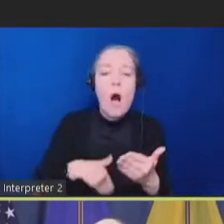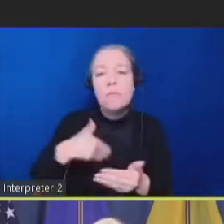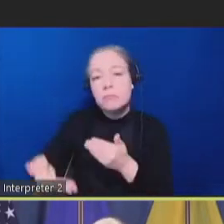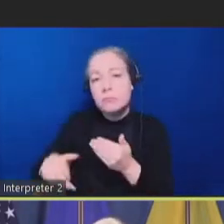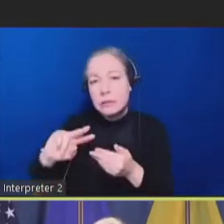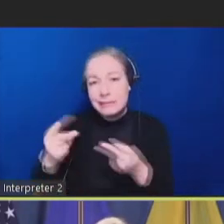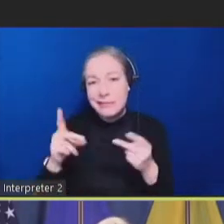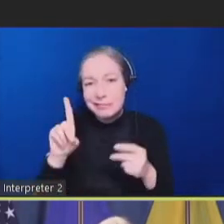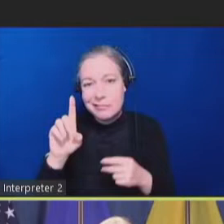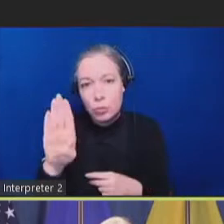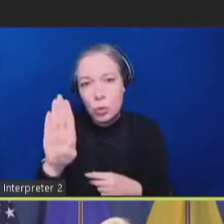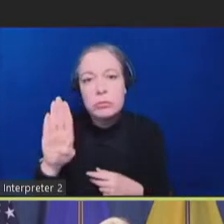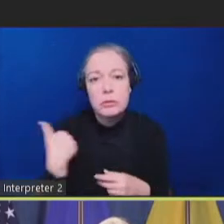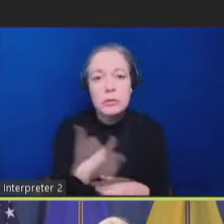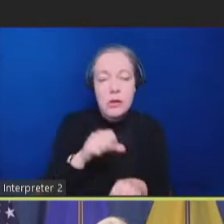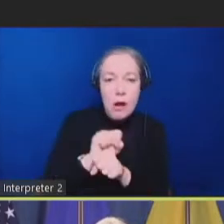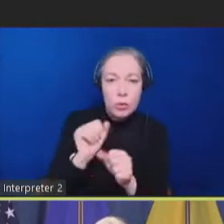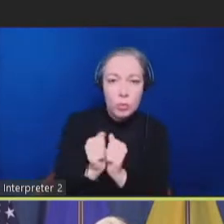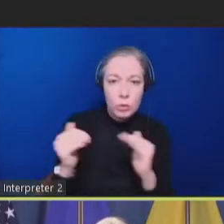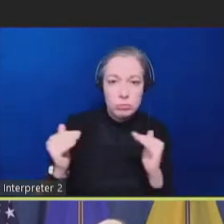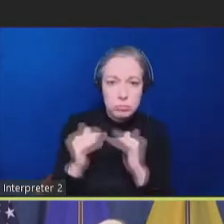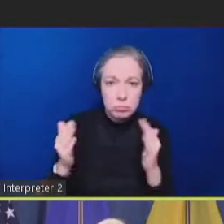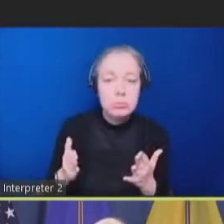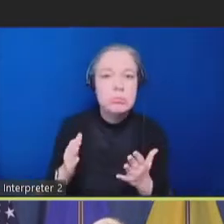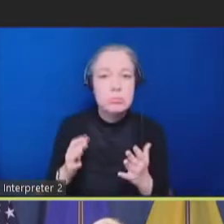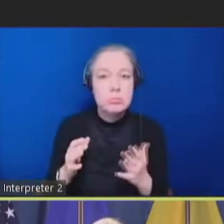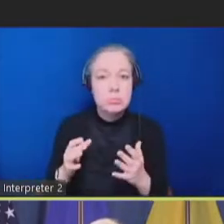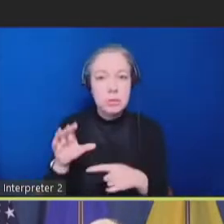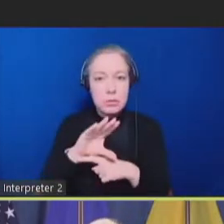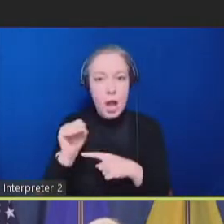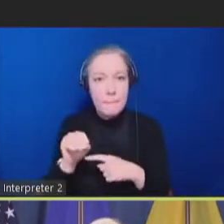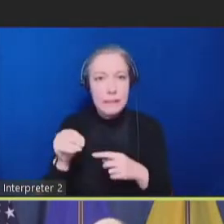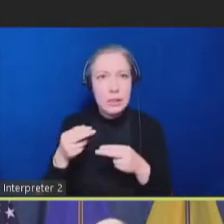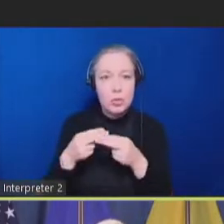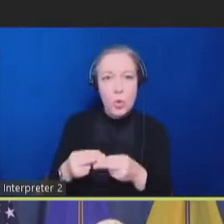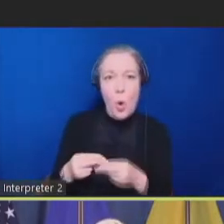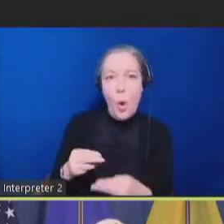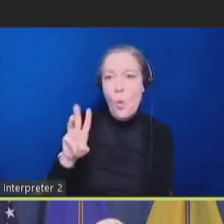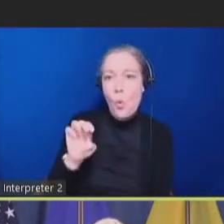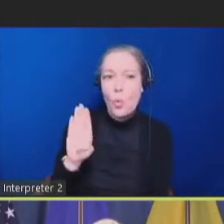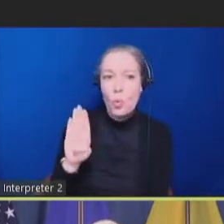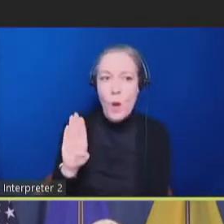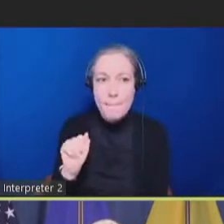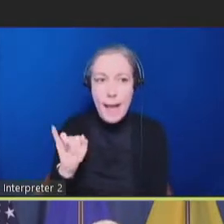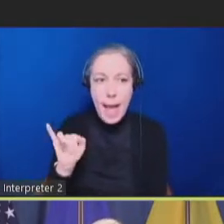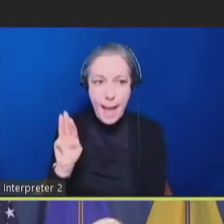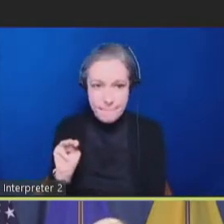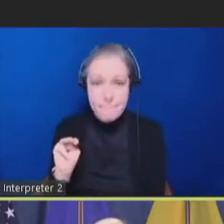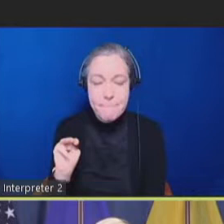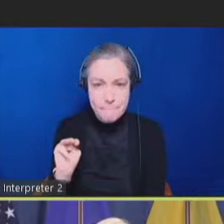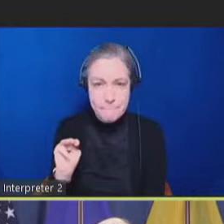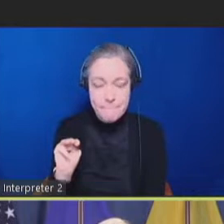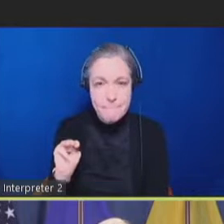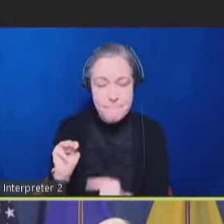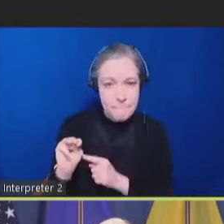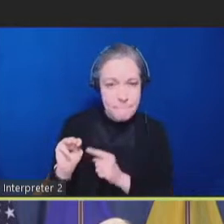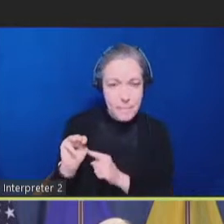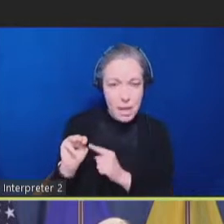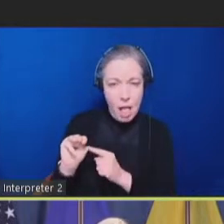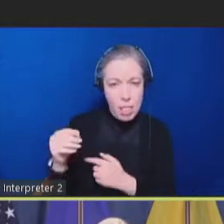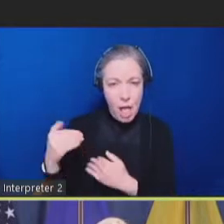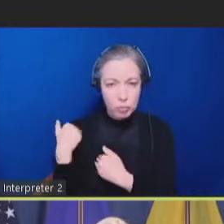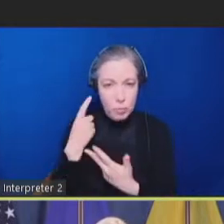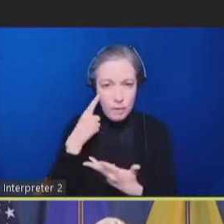we worked with our colleagues at a company called WebAIM to assess the accessibility of all state vaccine registration websites